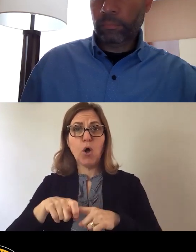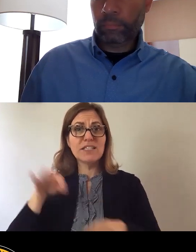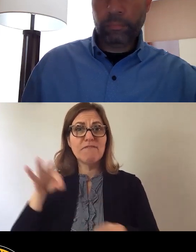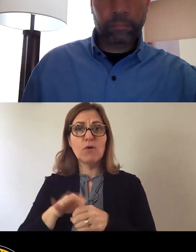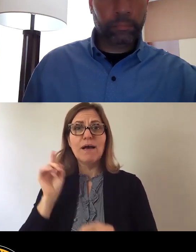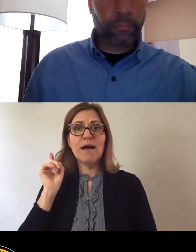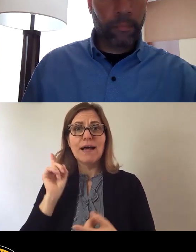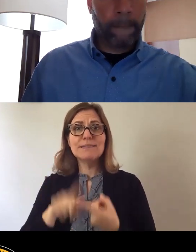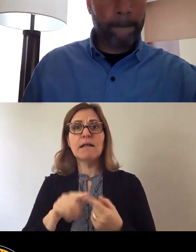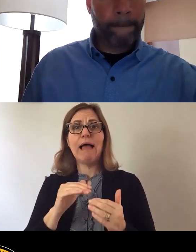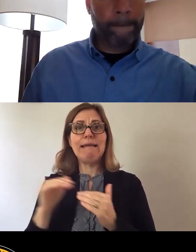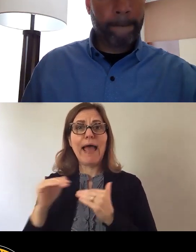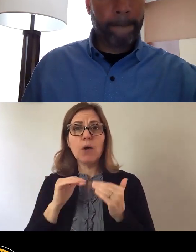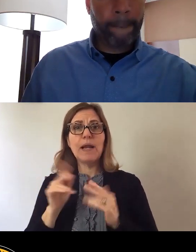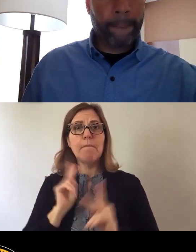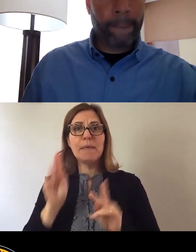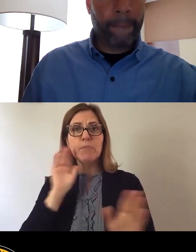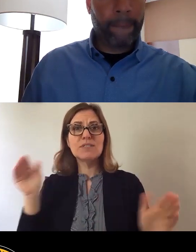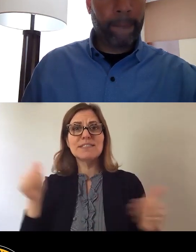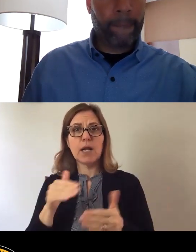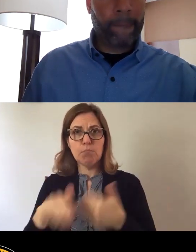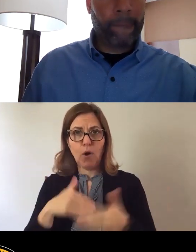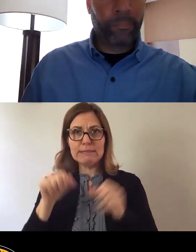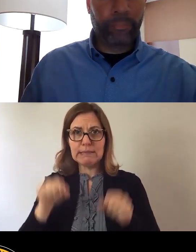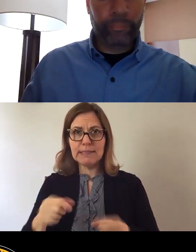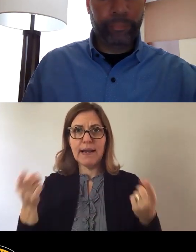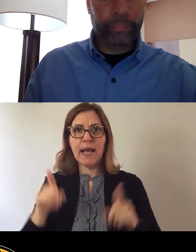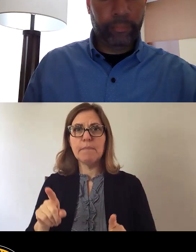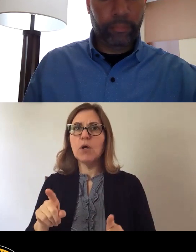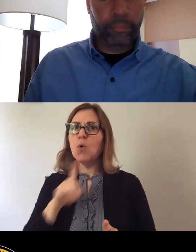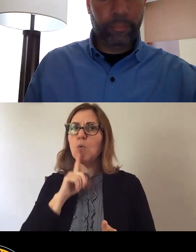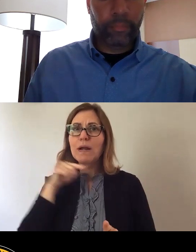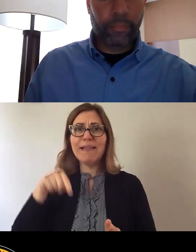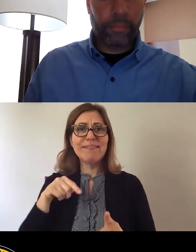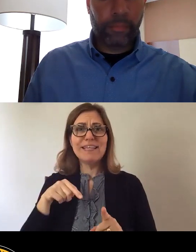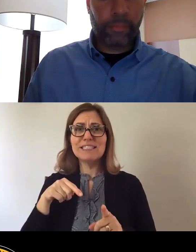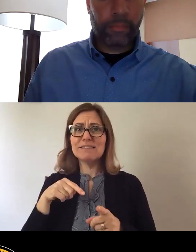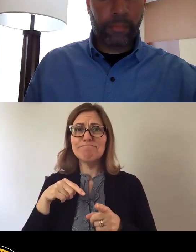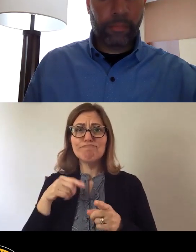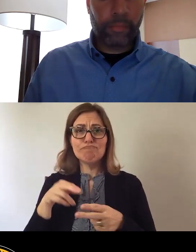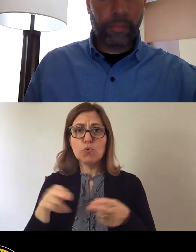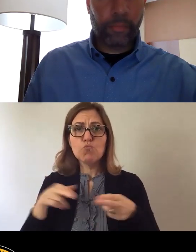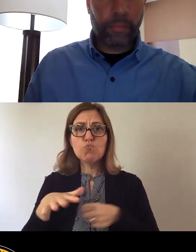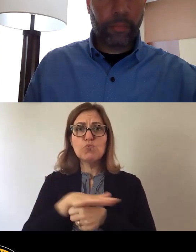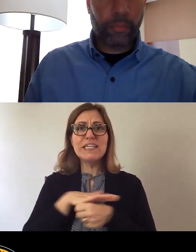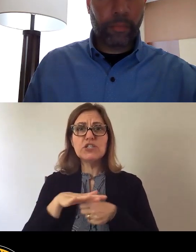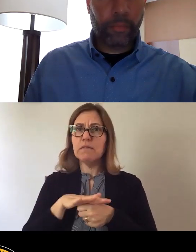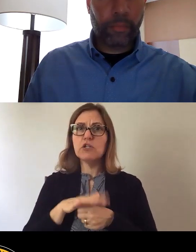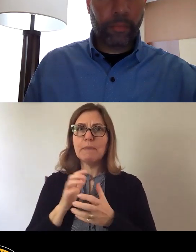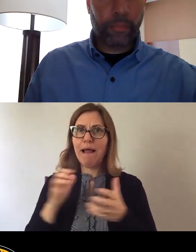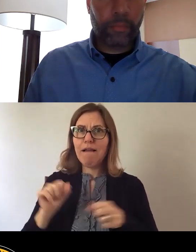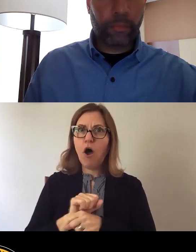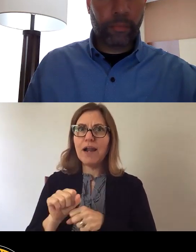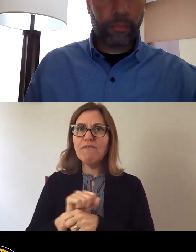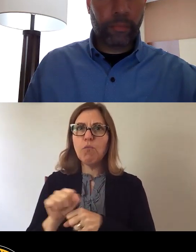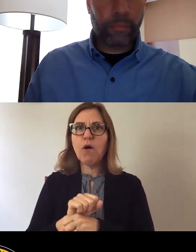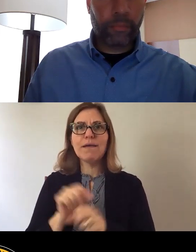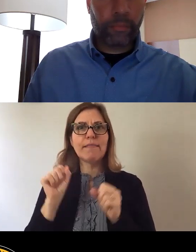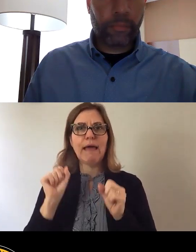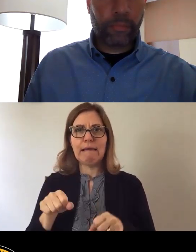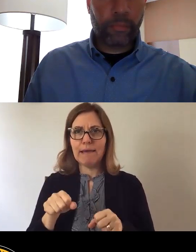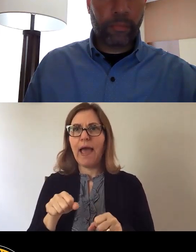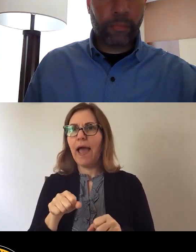process can occur. There's been a tremendous amount of work in the region as others have referred to that can inform this project process.